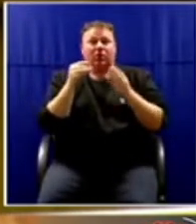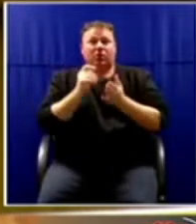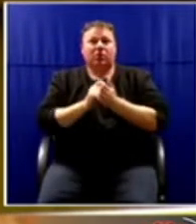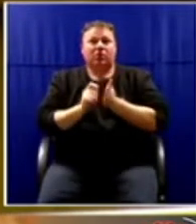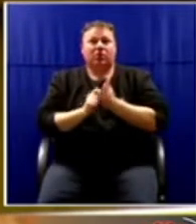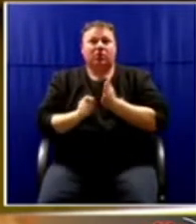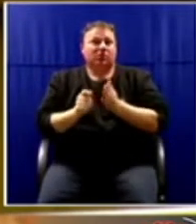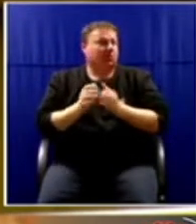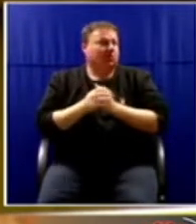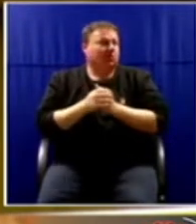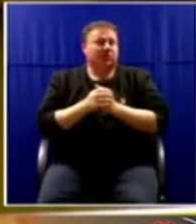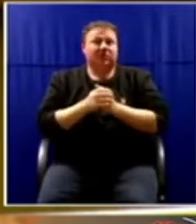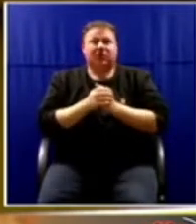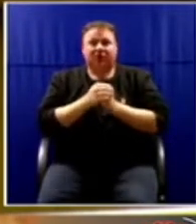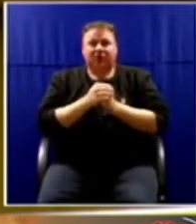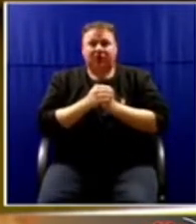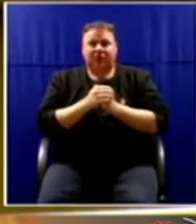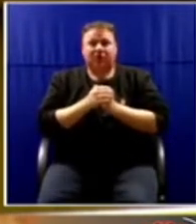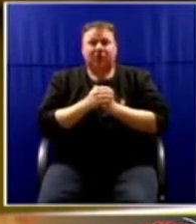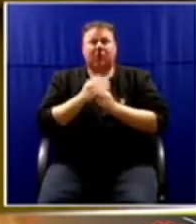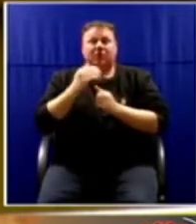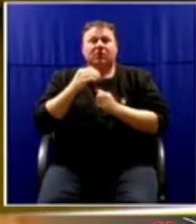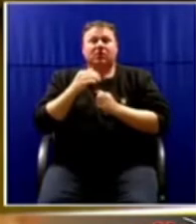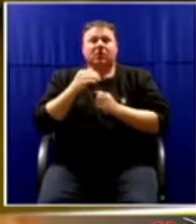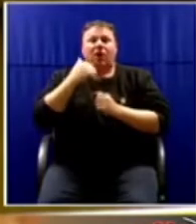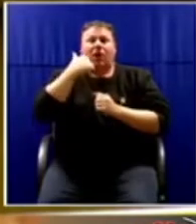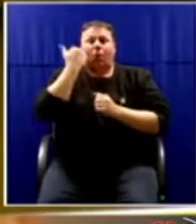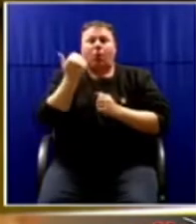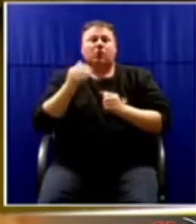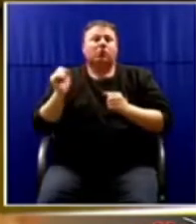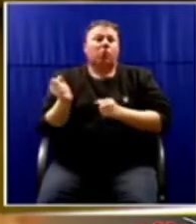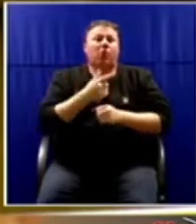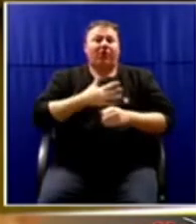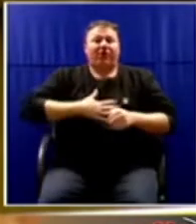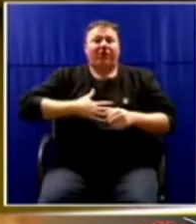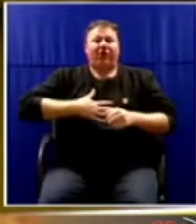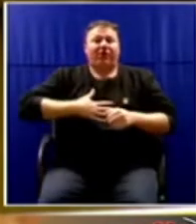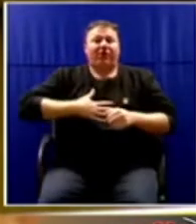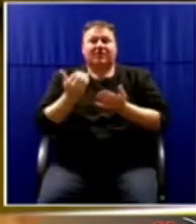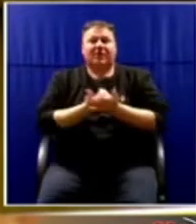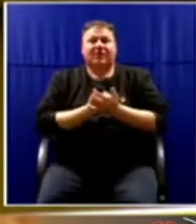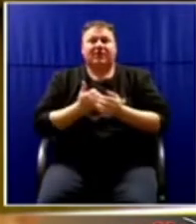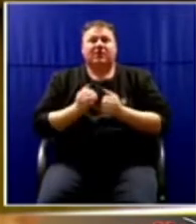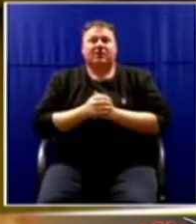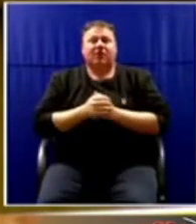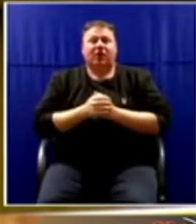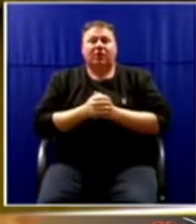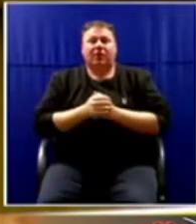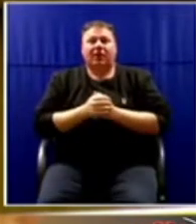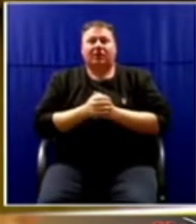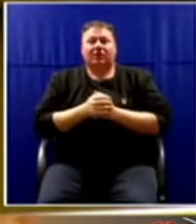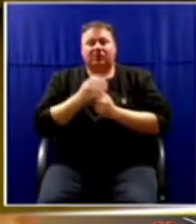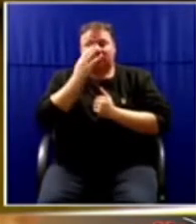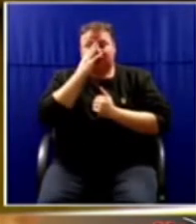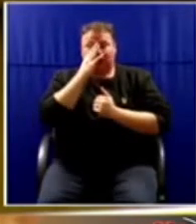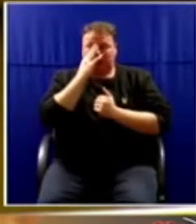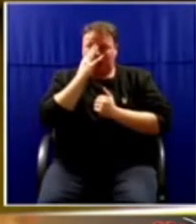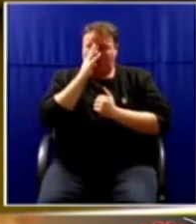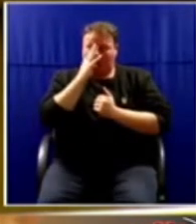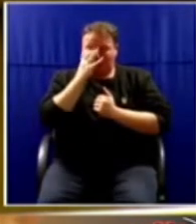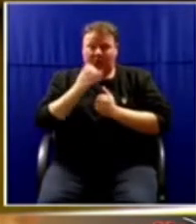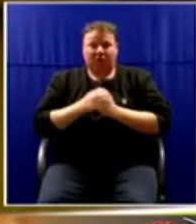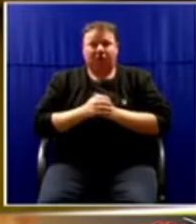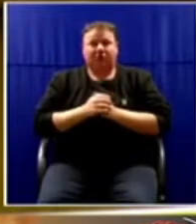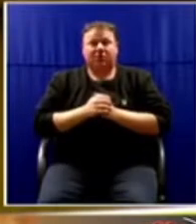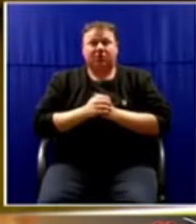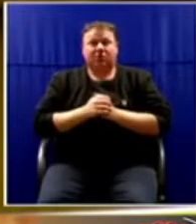I want everyone to feel safe. The stark reality, Honourable Chief Whip of the Opposition, is